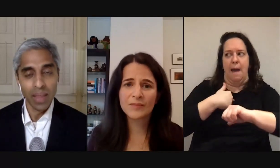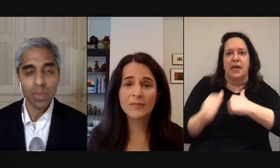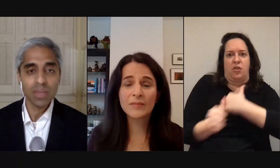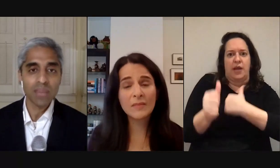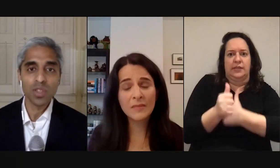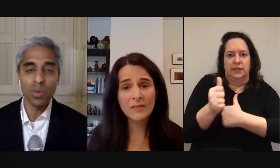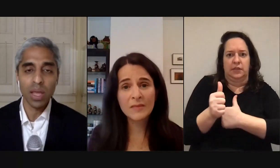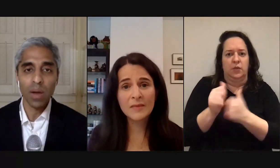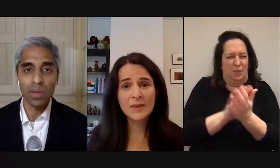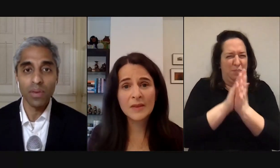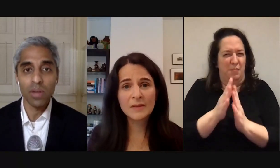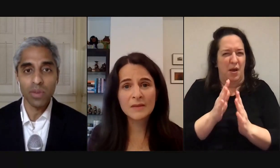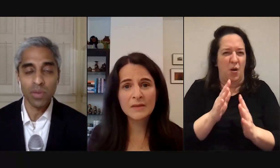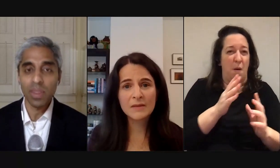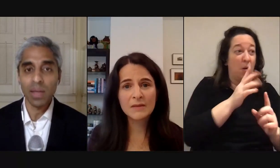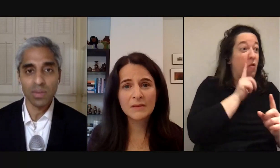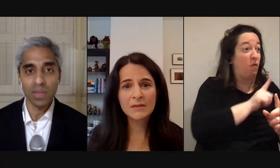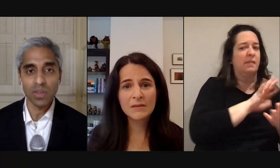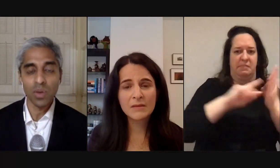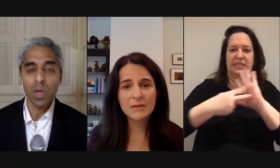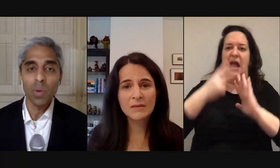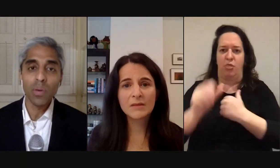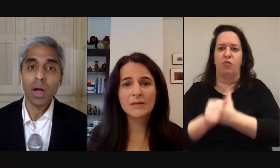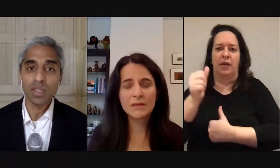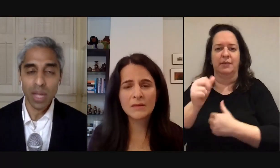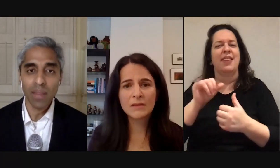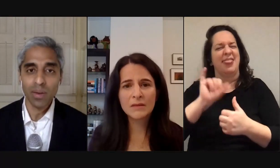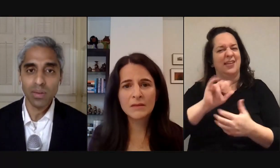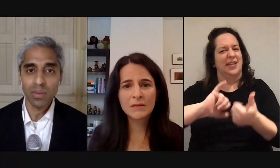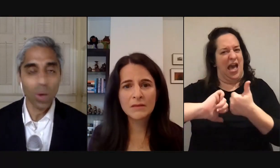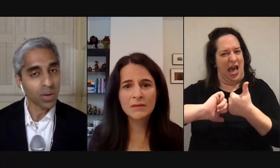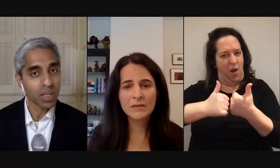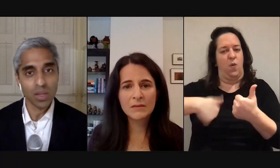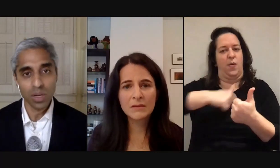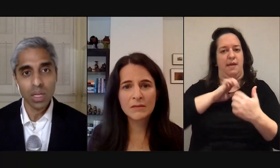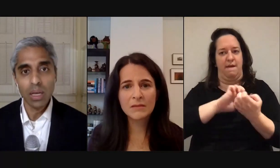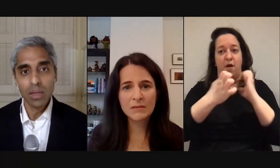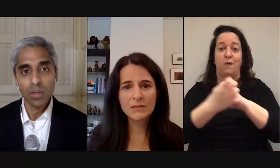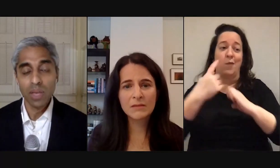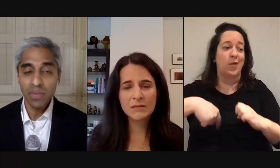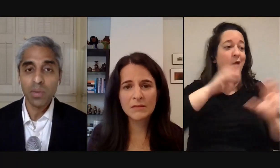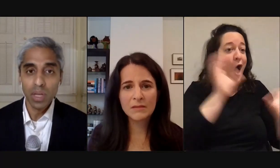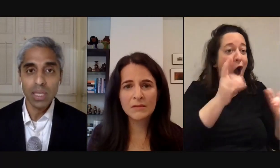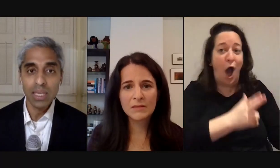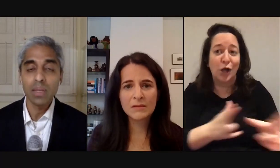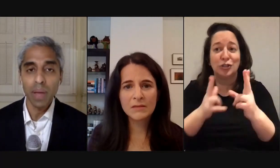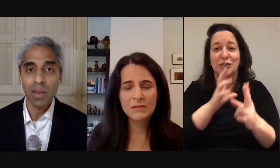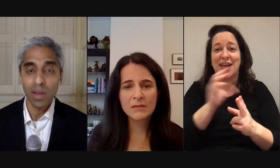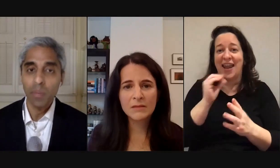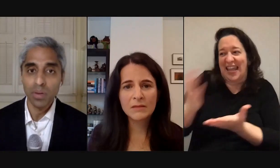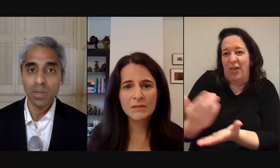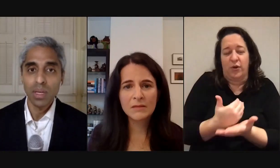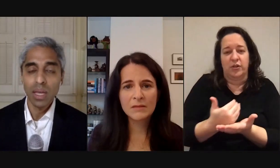and the reason has to do with how we evolved over the thousands of years so when we were hunter-gatherers wandering the tundra safety really did